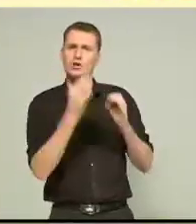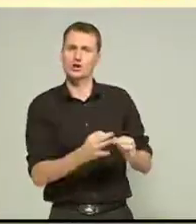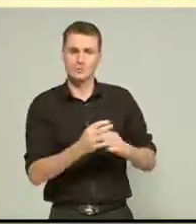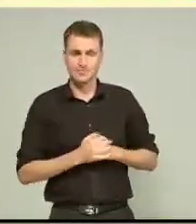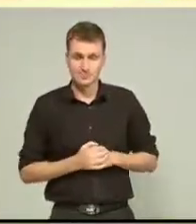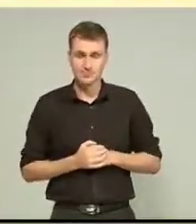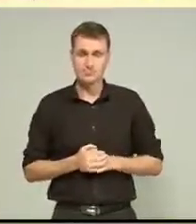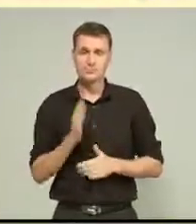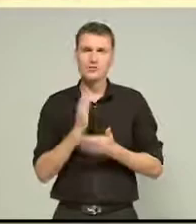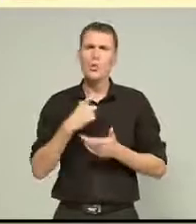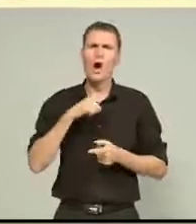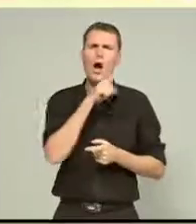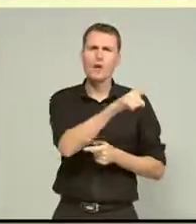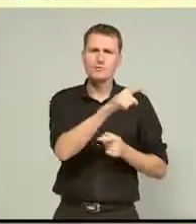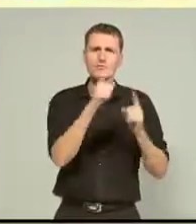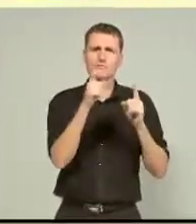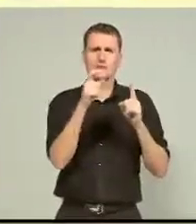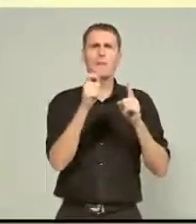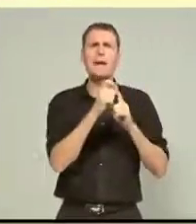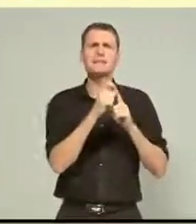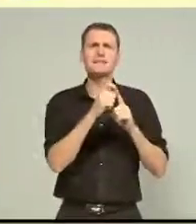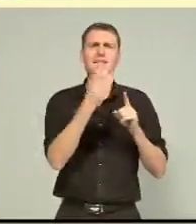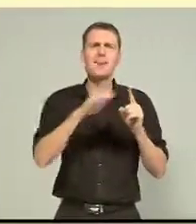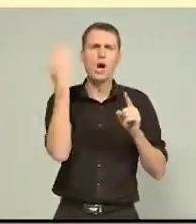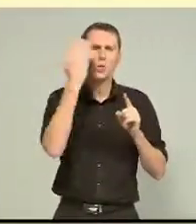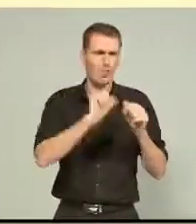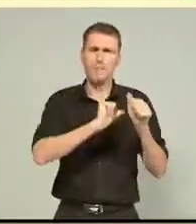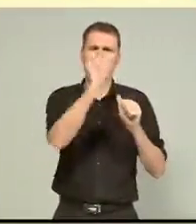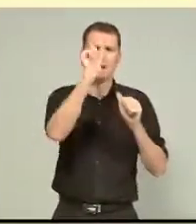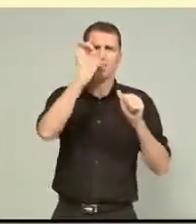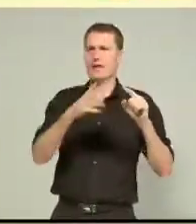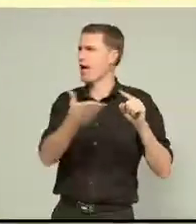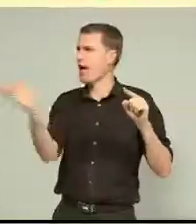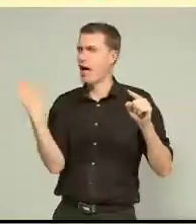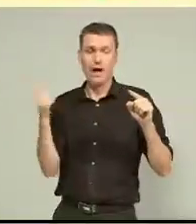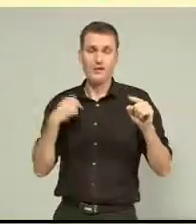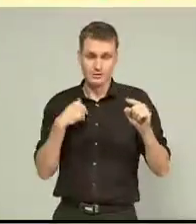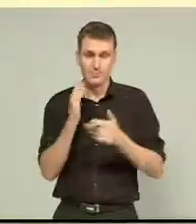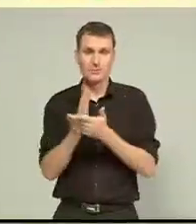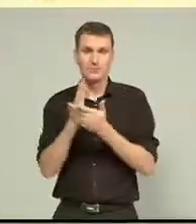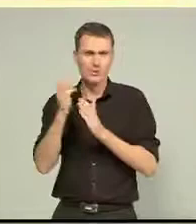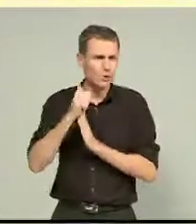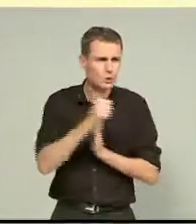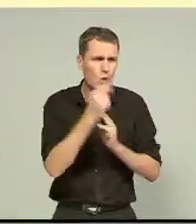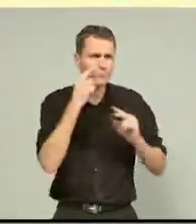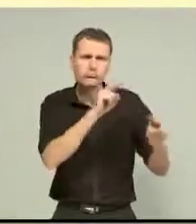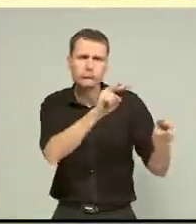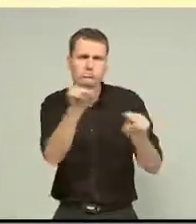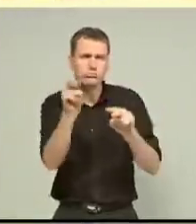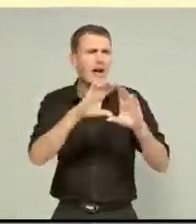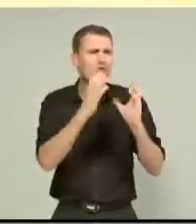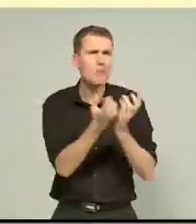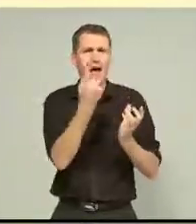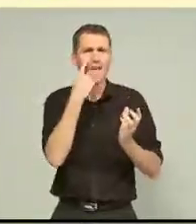other? The Prime Minister, Education Minister and Media were given a tour of the new classrooms this afternoon to see exactly what a modern learning